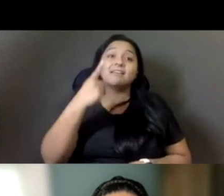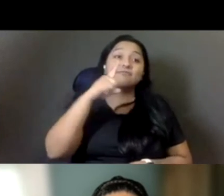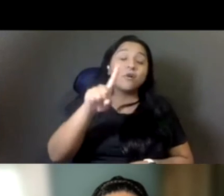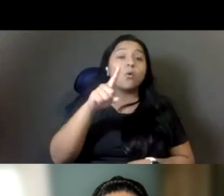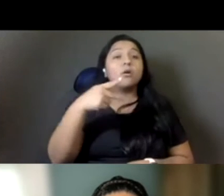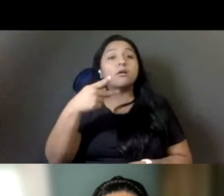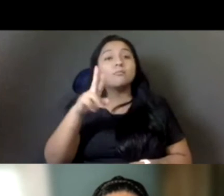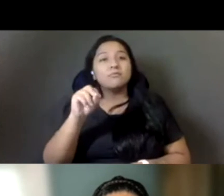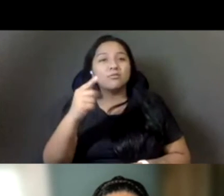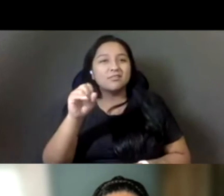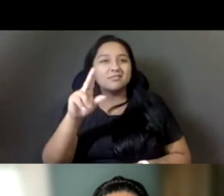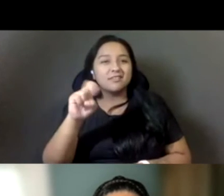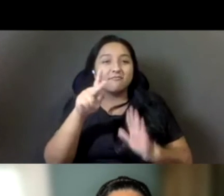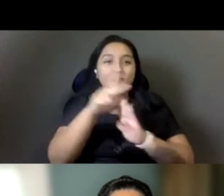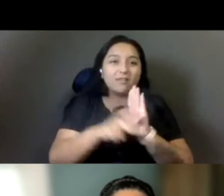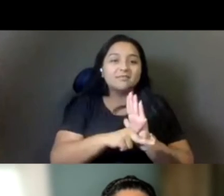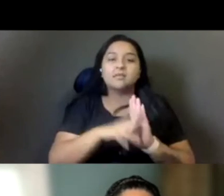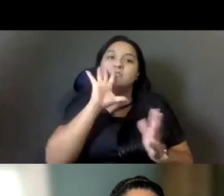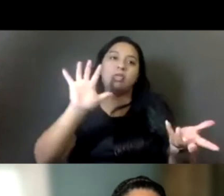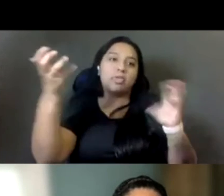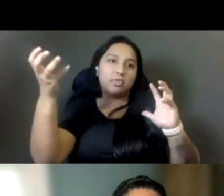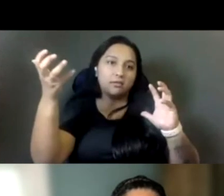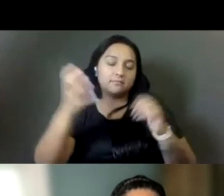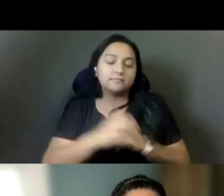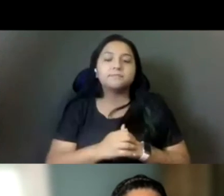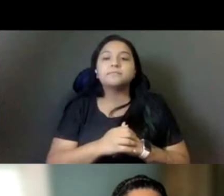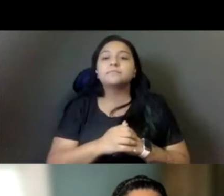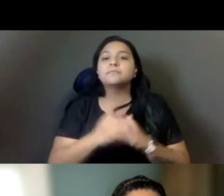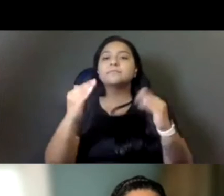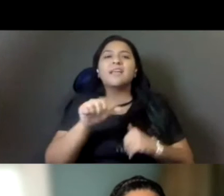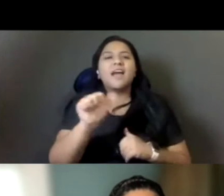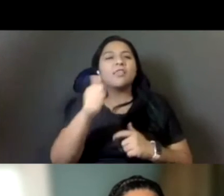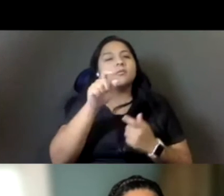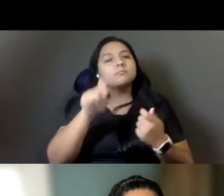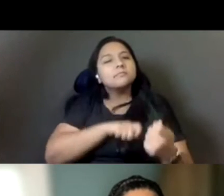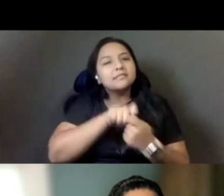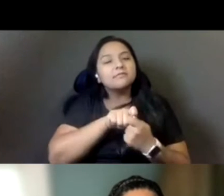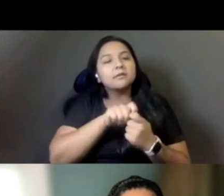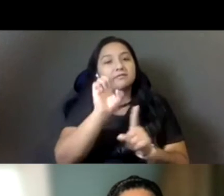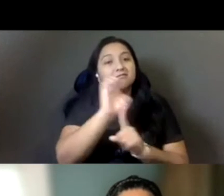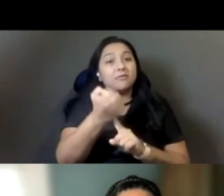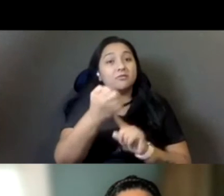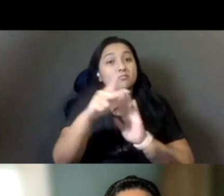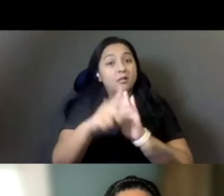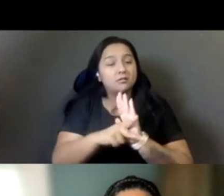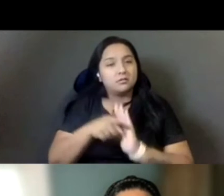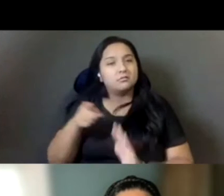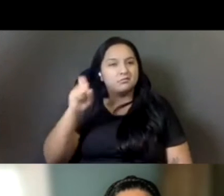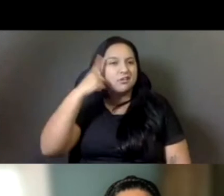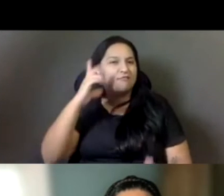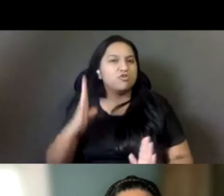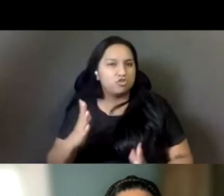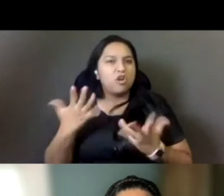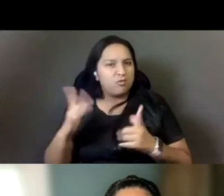Then to get some more specific environmental policies that Governor Newsom has ordered and or supported,